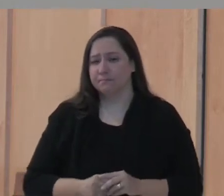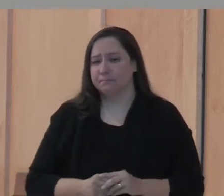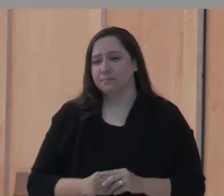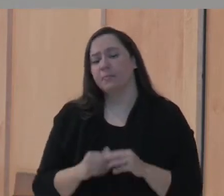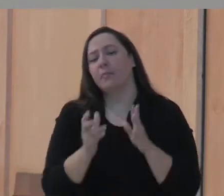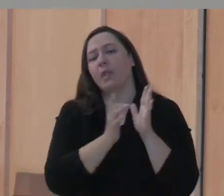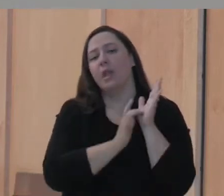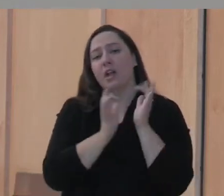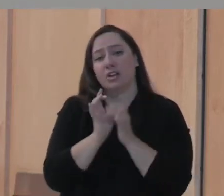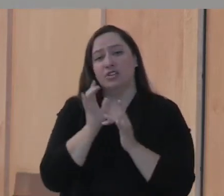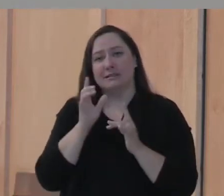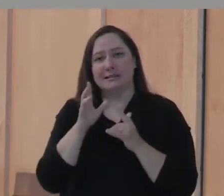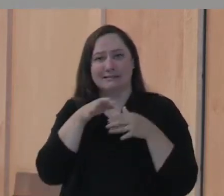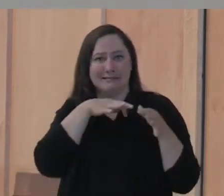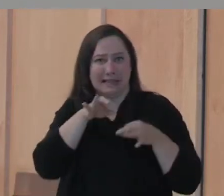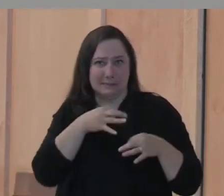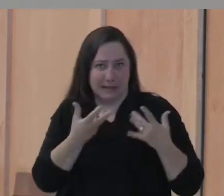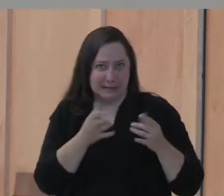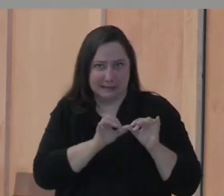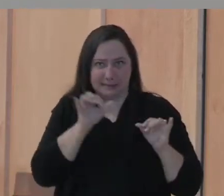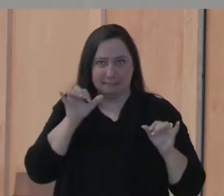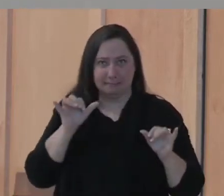Jesus explains that this way. He said,